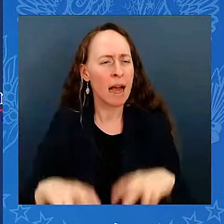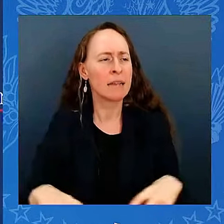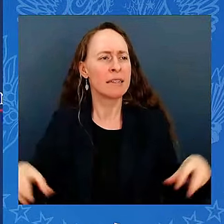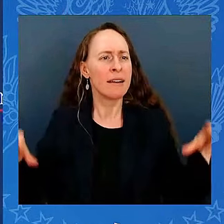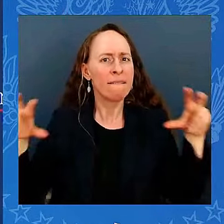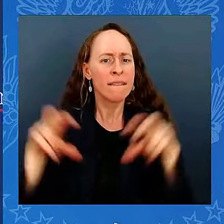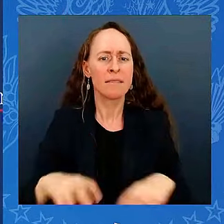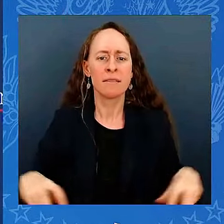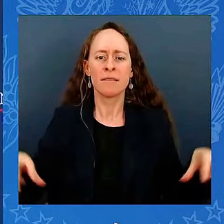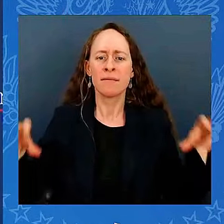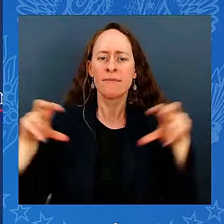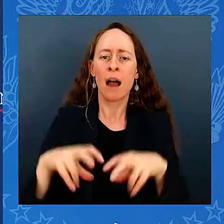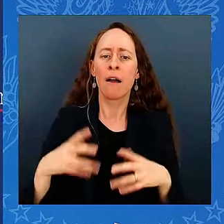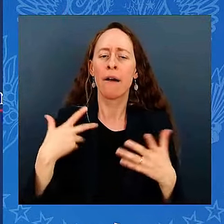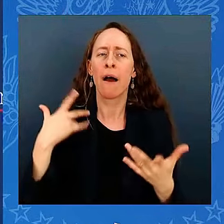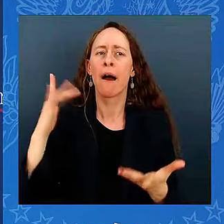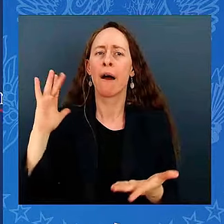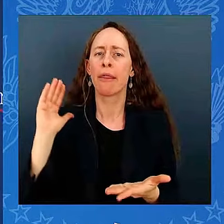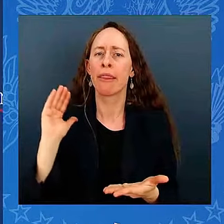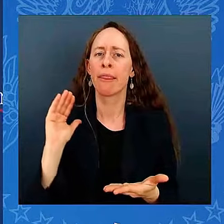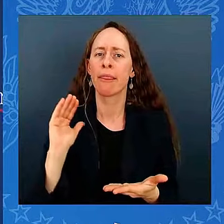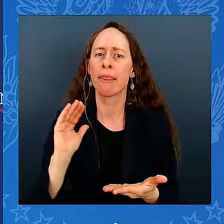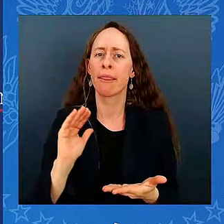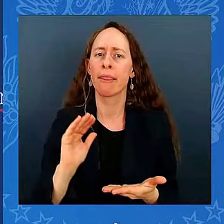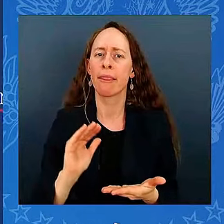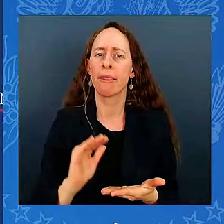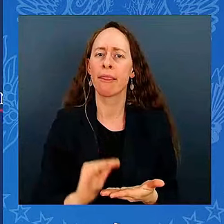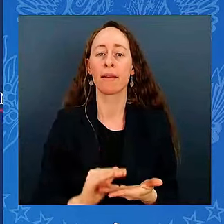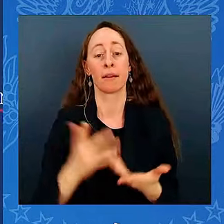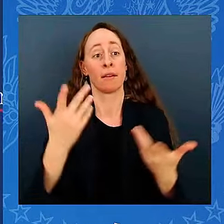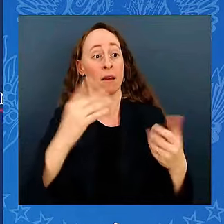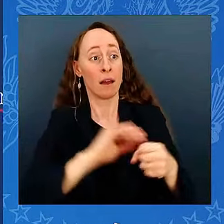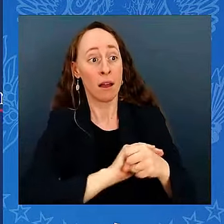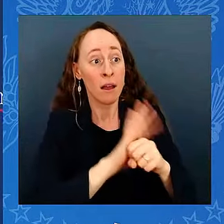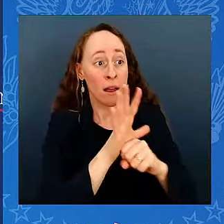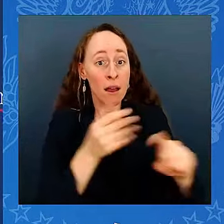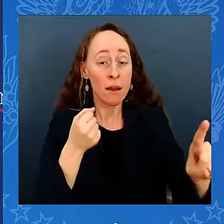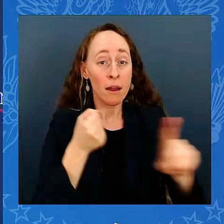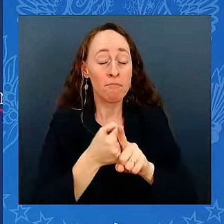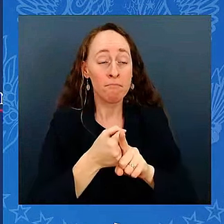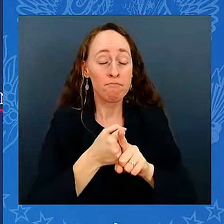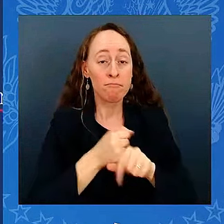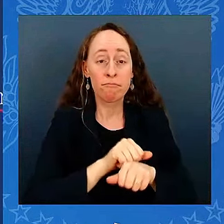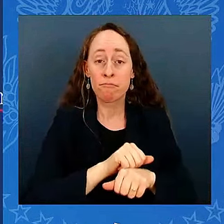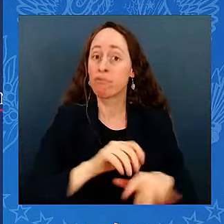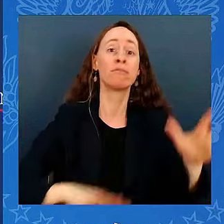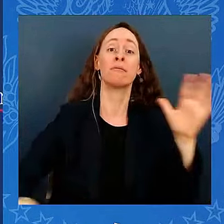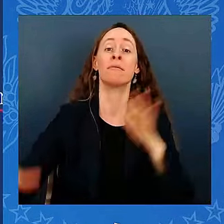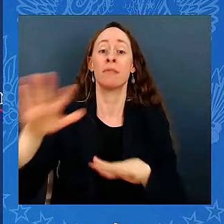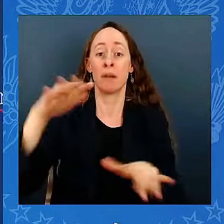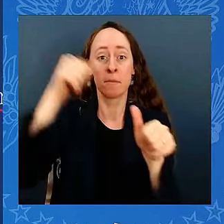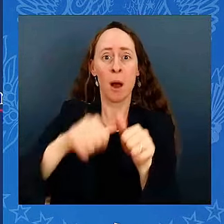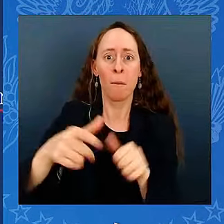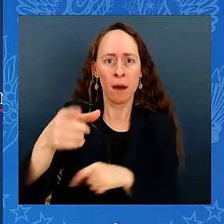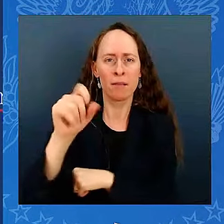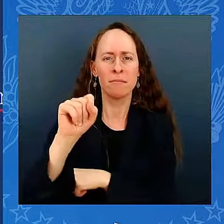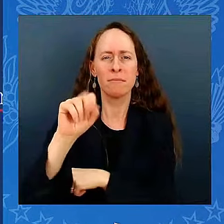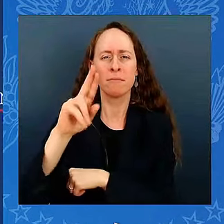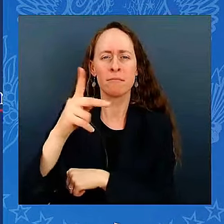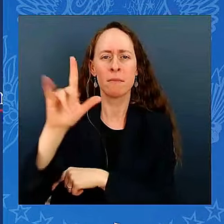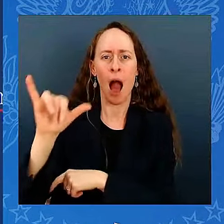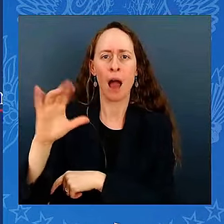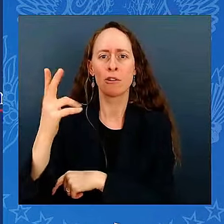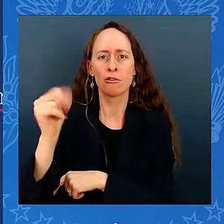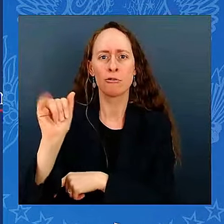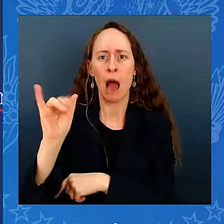learned about supply chains. You know, I remember going home and saying, the supply chain, and my family, the supply chain. What tells a supply chain?